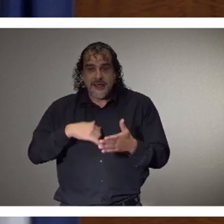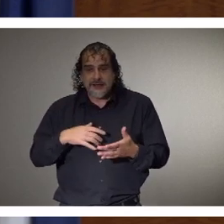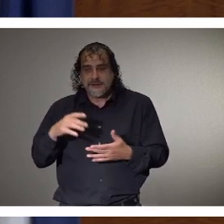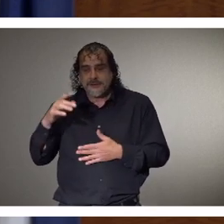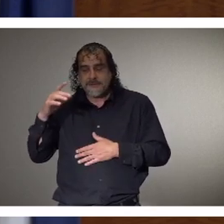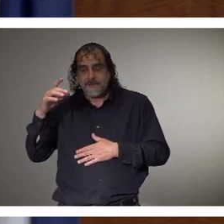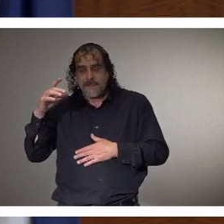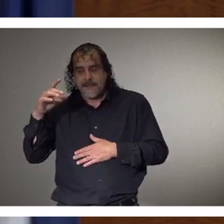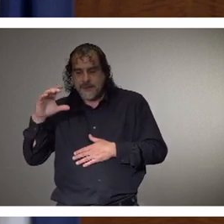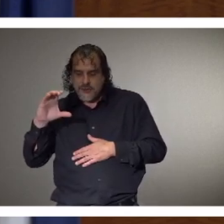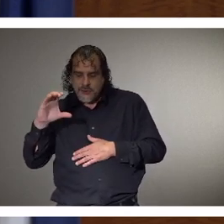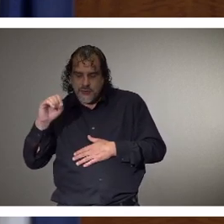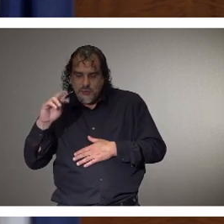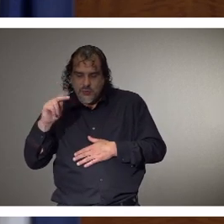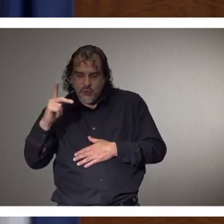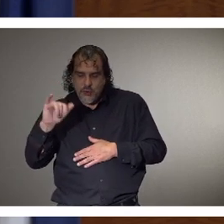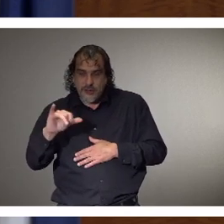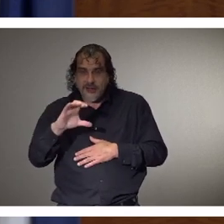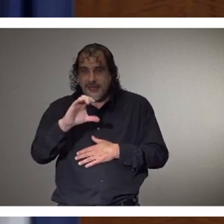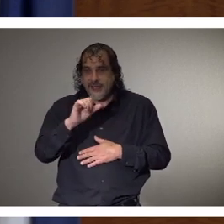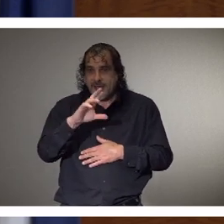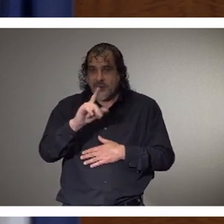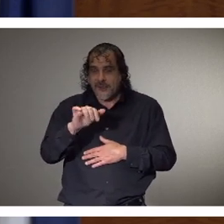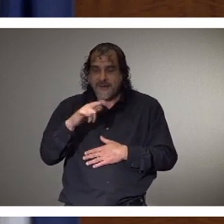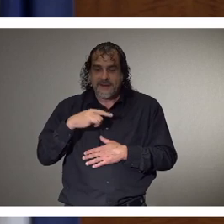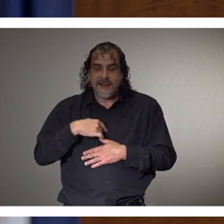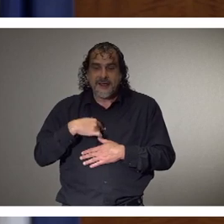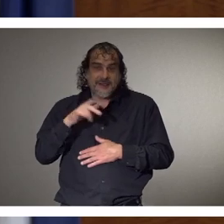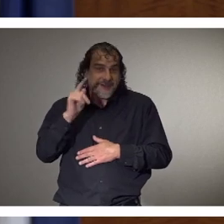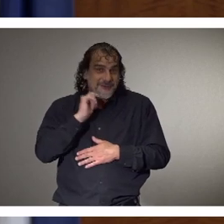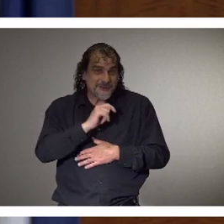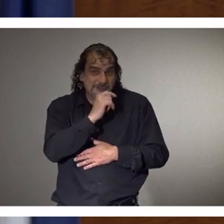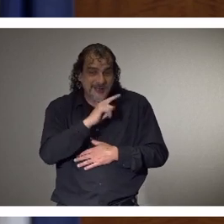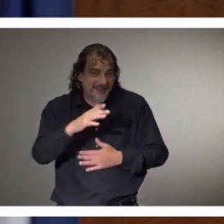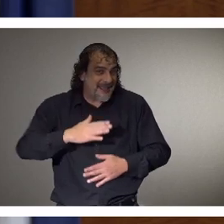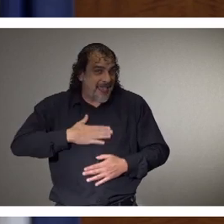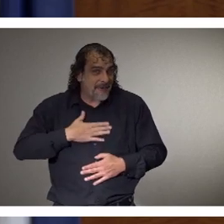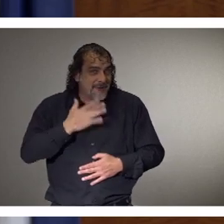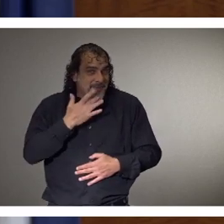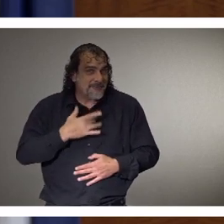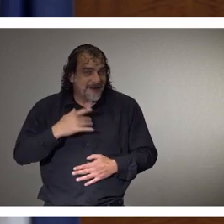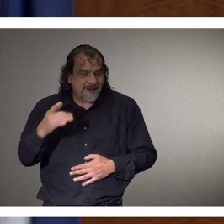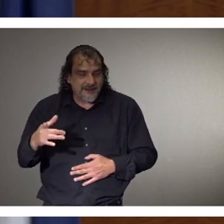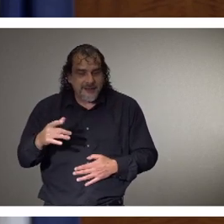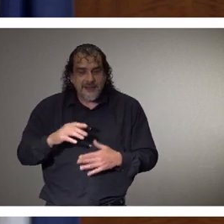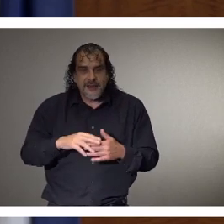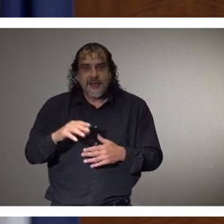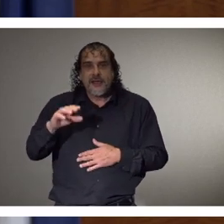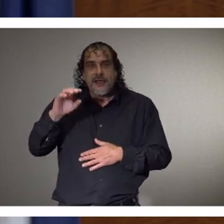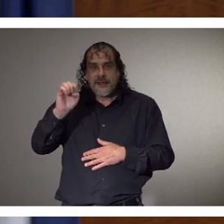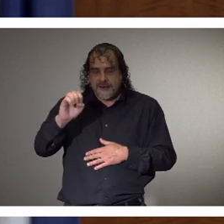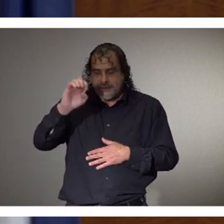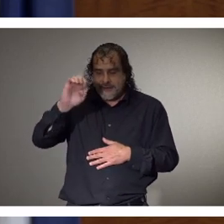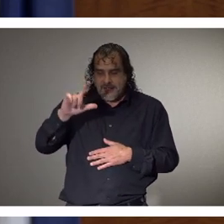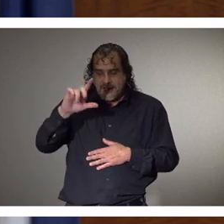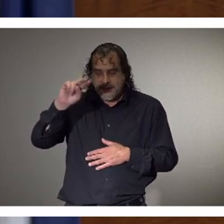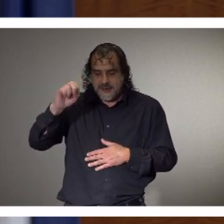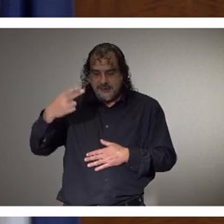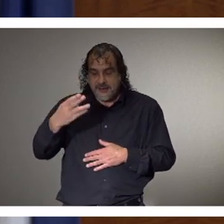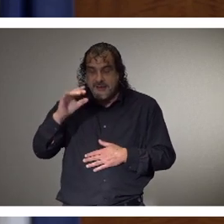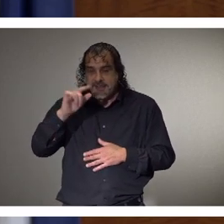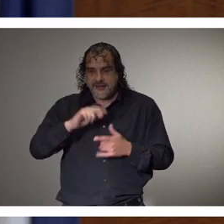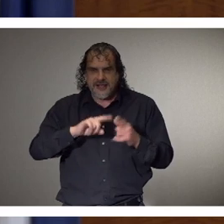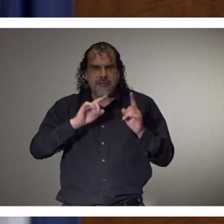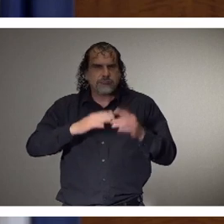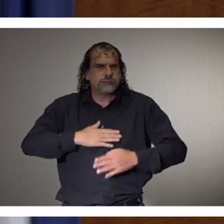Carly Cochran are twins from Waynesboro, Mississippi. Happy birthday. Aliyah Beltran enjoys going to church,